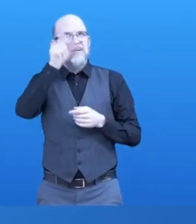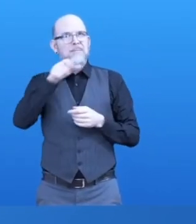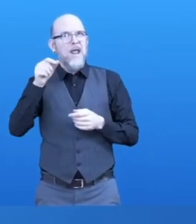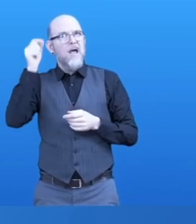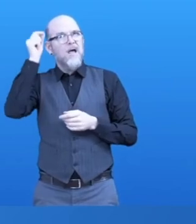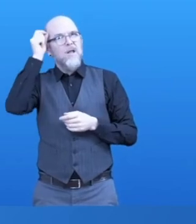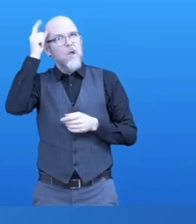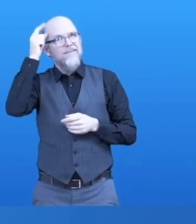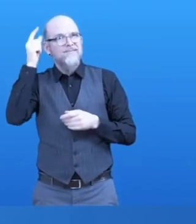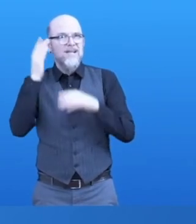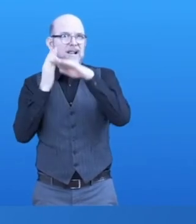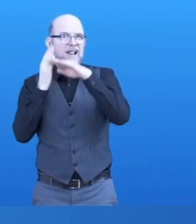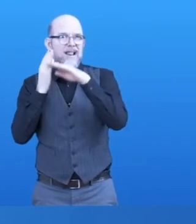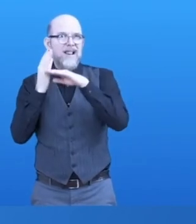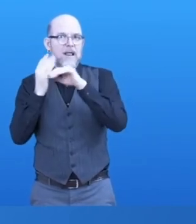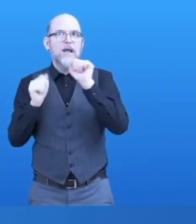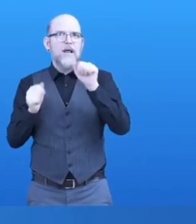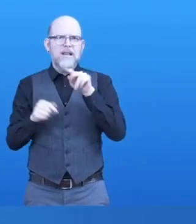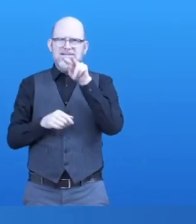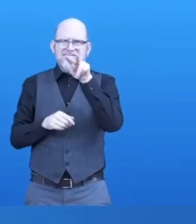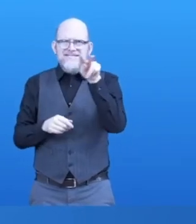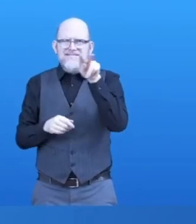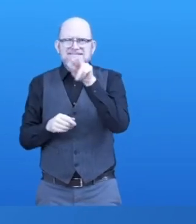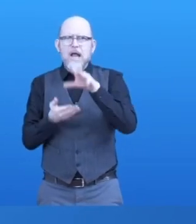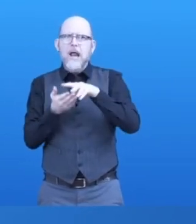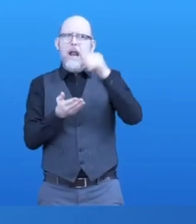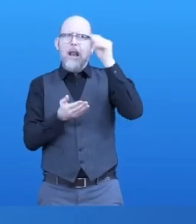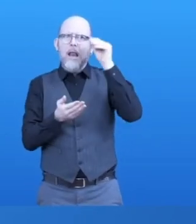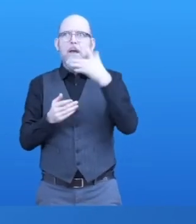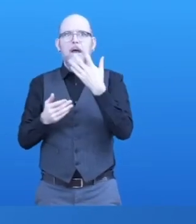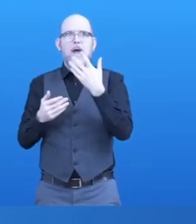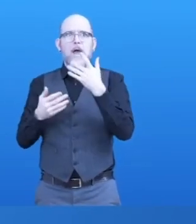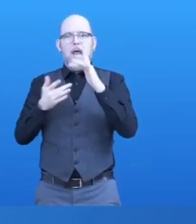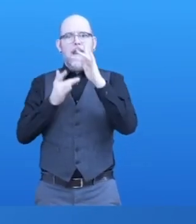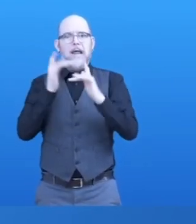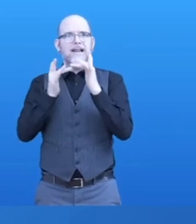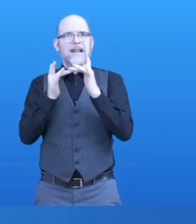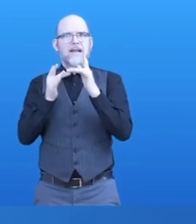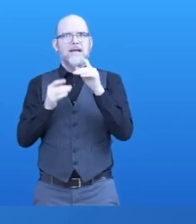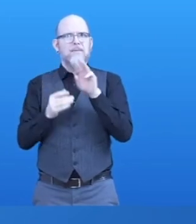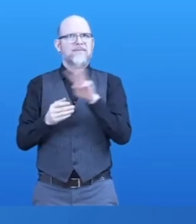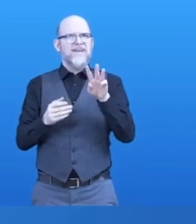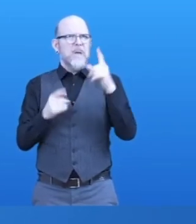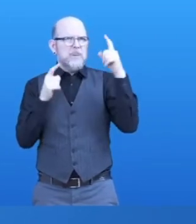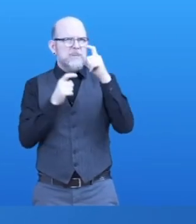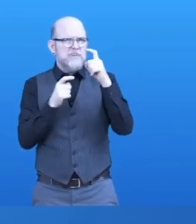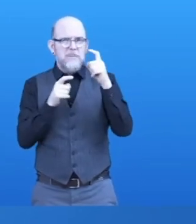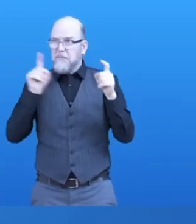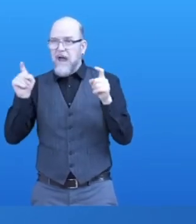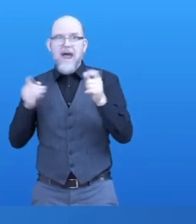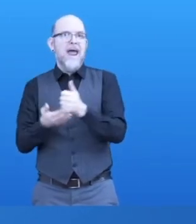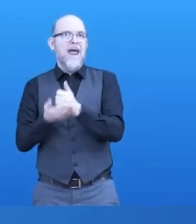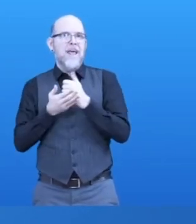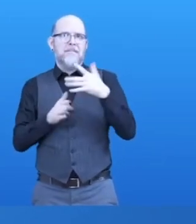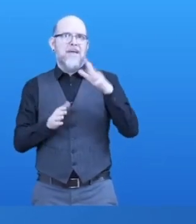content of the page, which makes the web page as a whole easier to comprehend. Another function of the